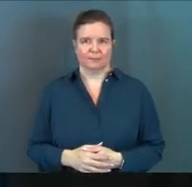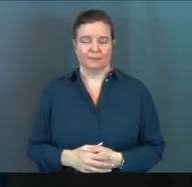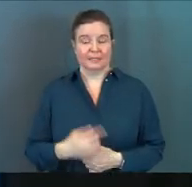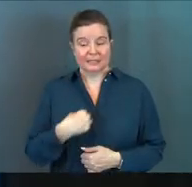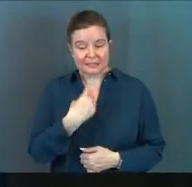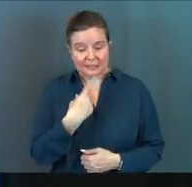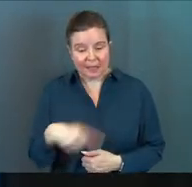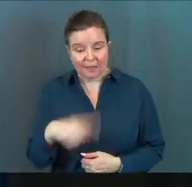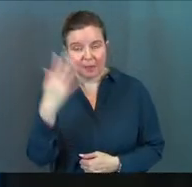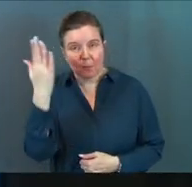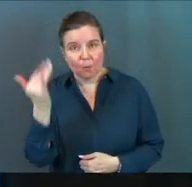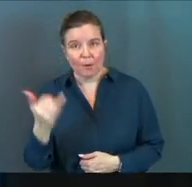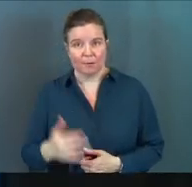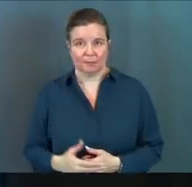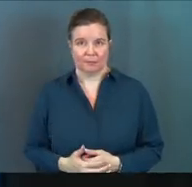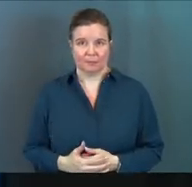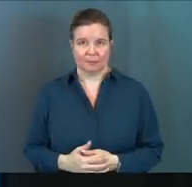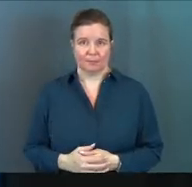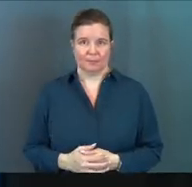Tell them why.